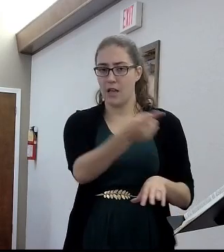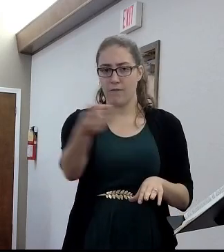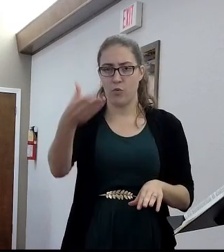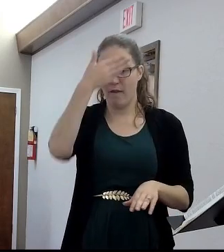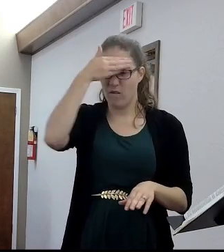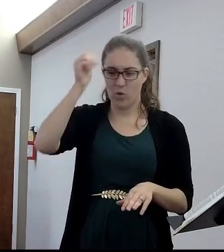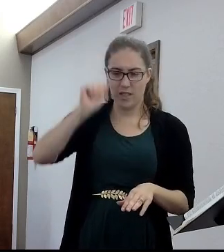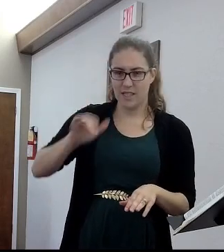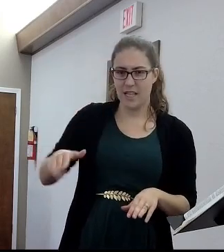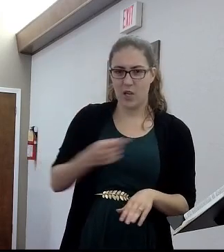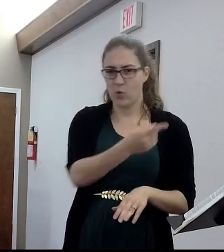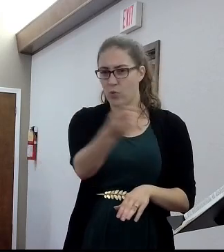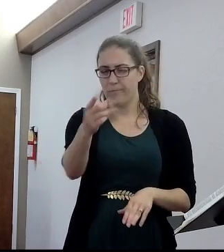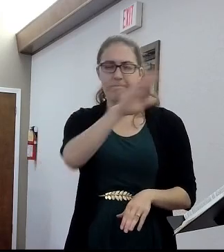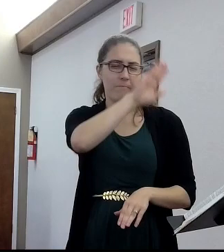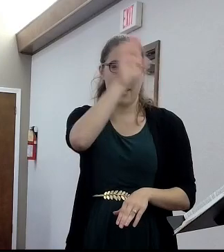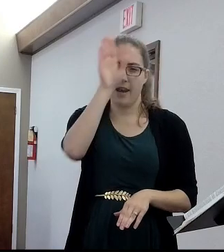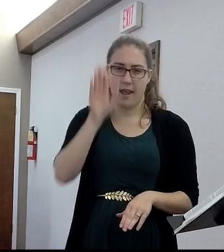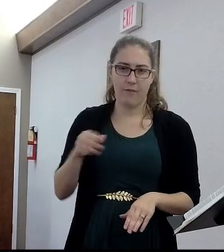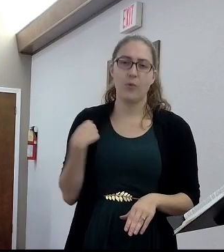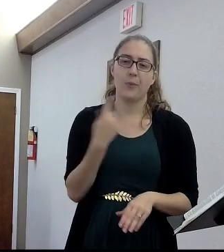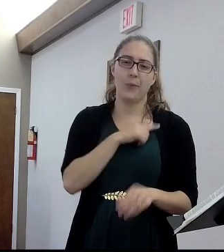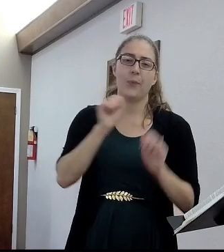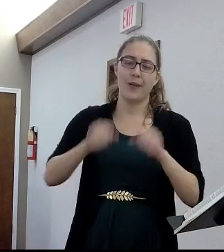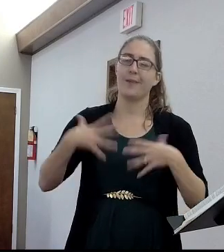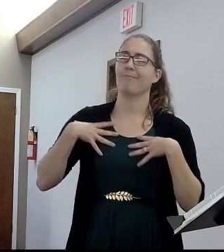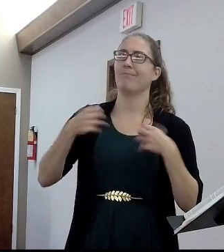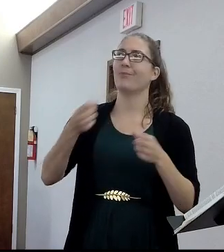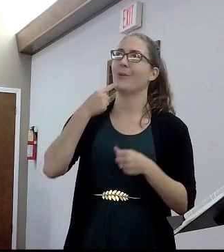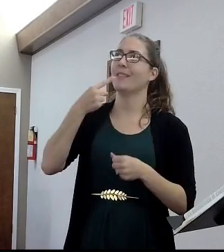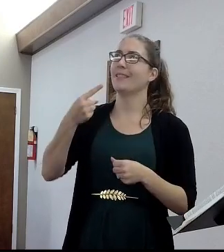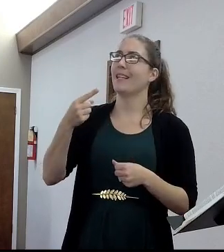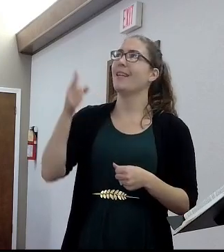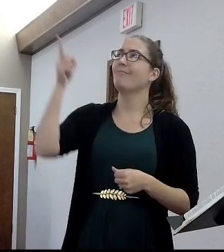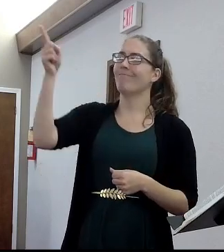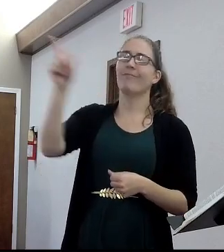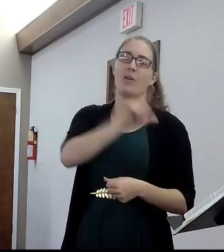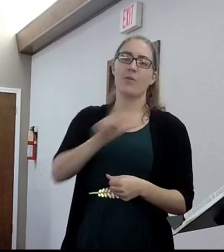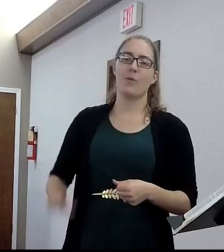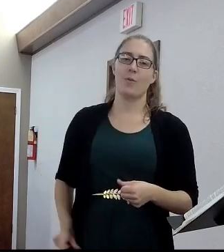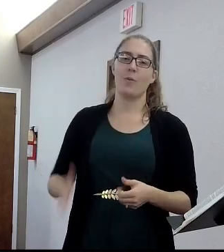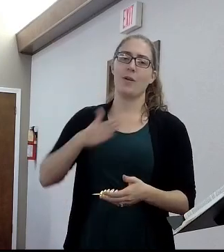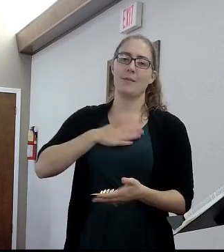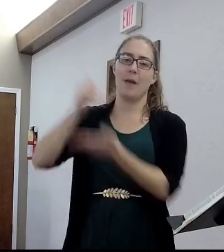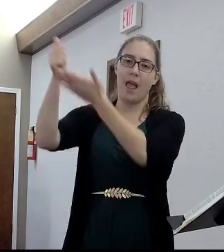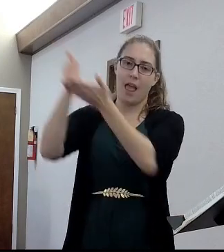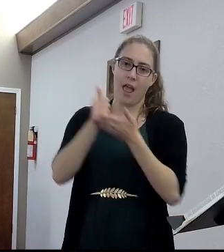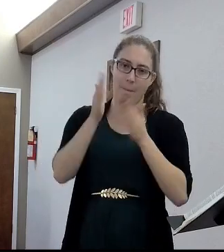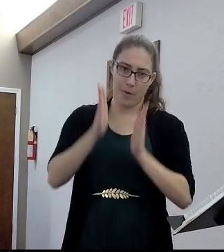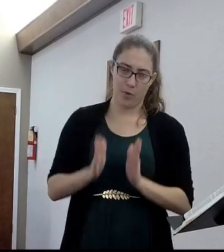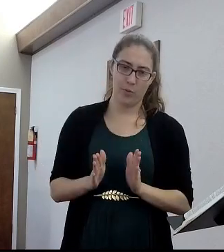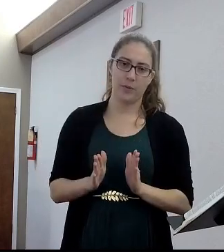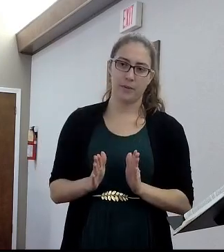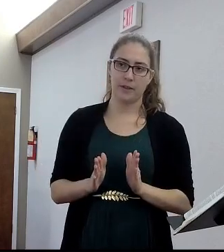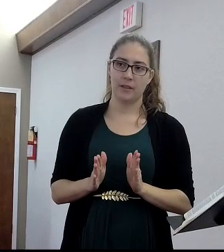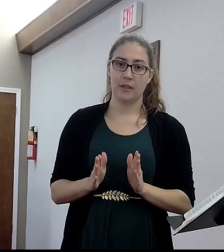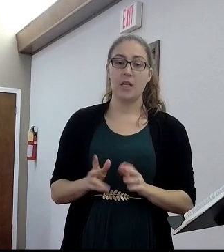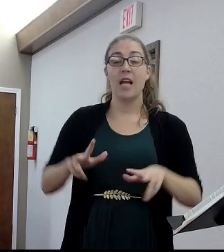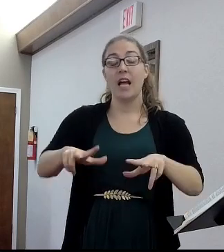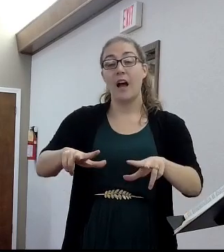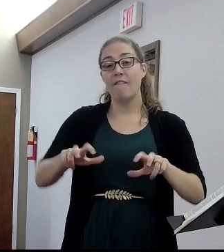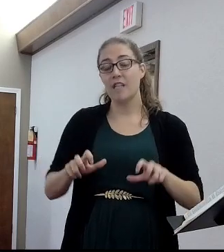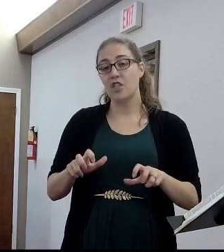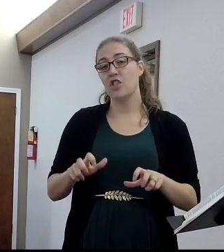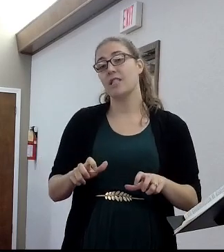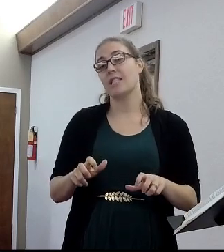that we may boldly say, the Lord is my helper, and I will not fear what man shall do unto me. Covetousness should be stamped out in our life, because